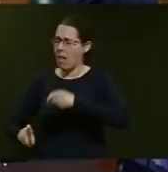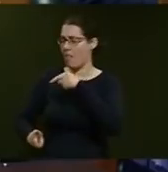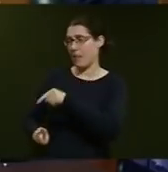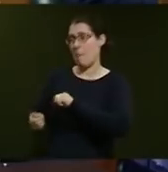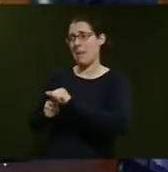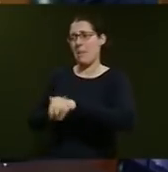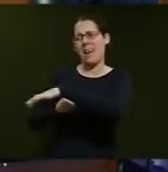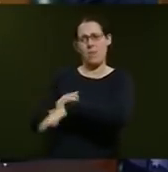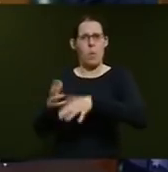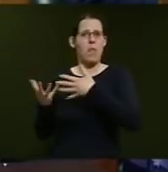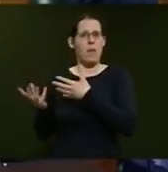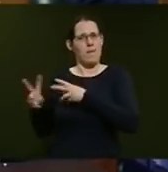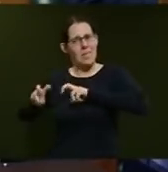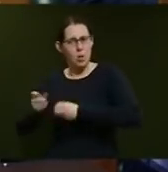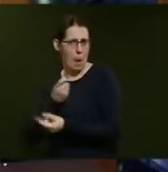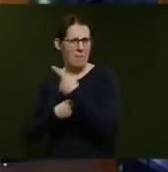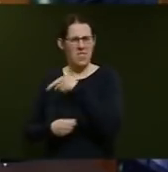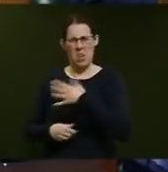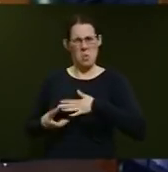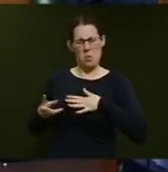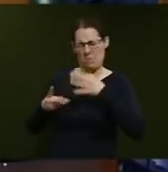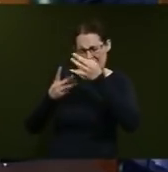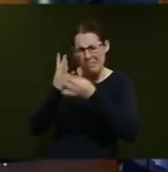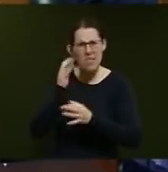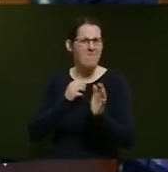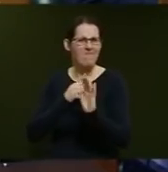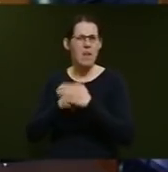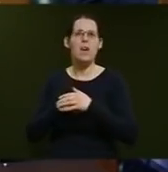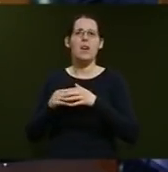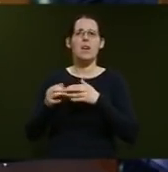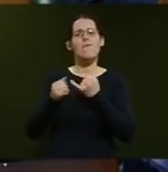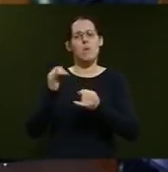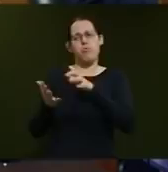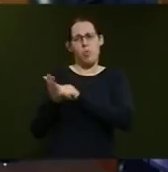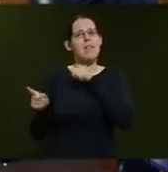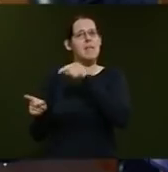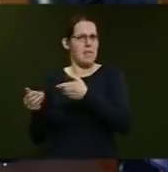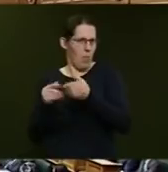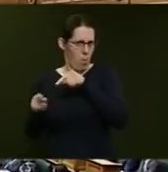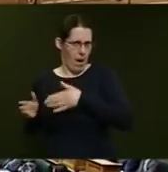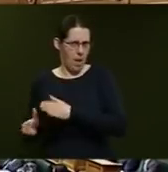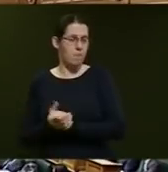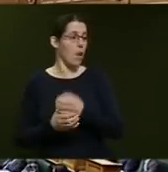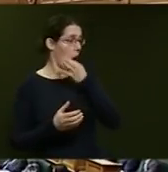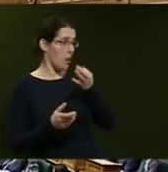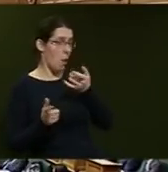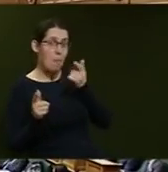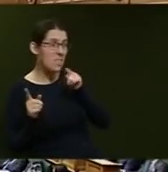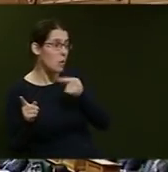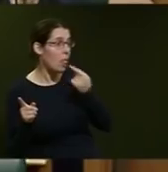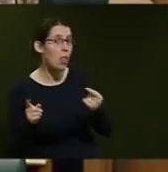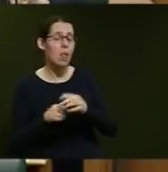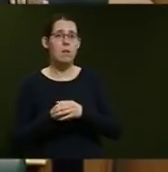investigation to take place. It is entirely appropriate that that is how it is dealt with. Did the Minister tell you? Did